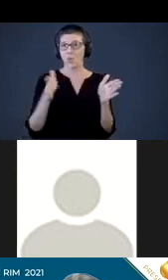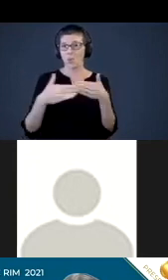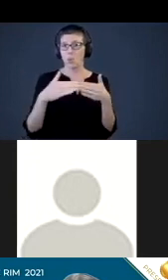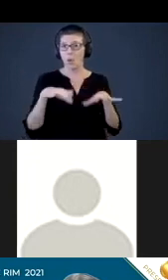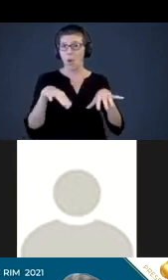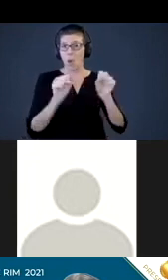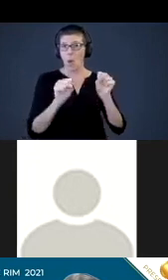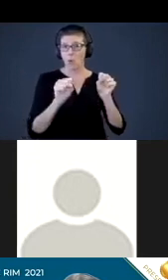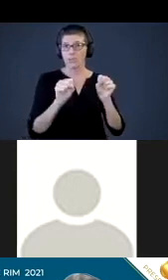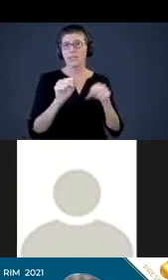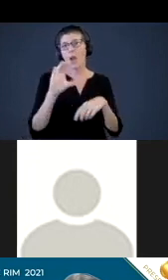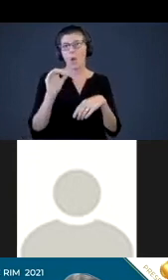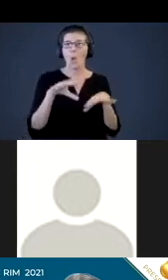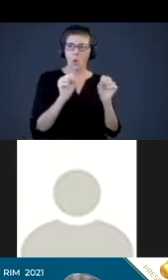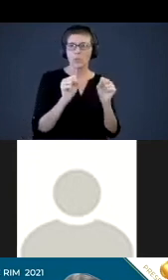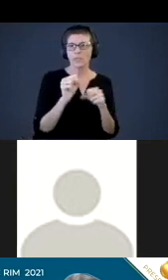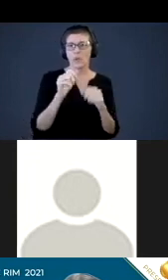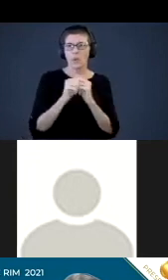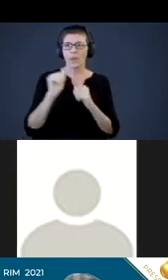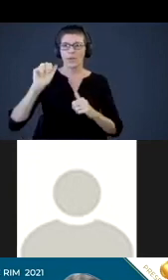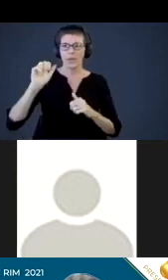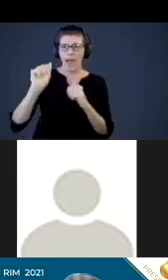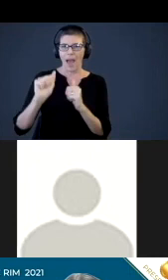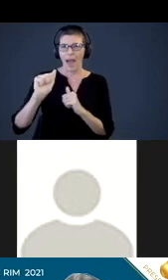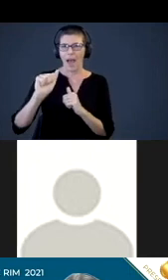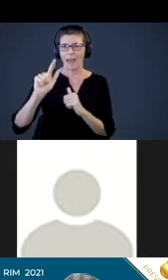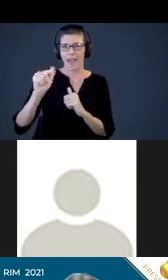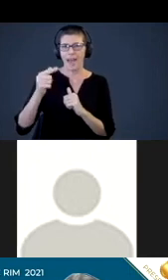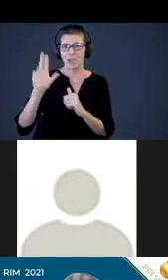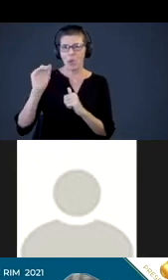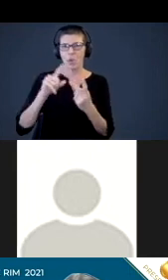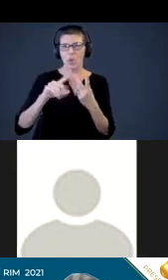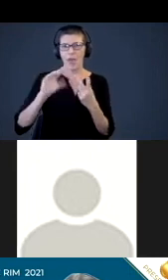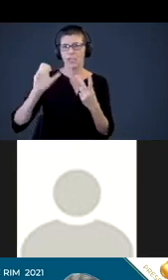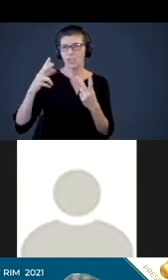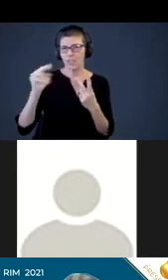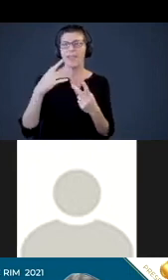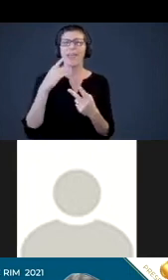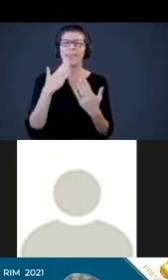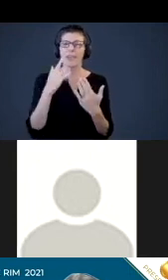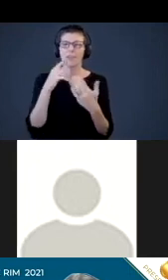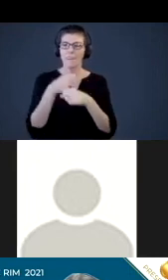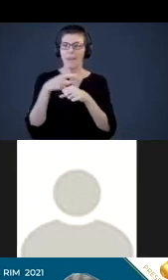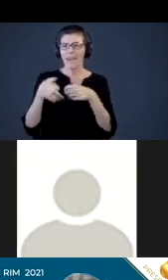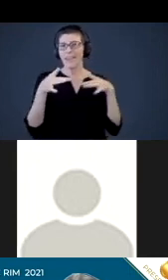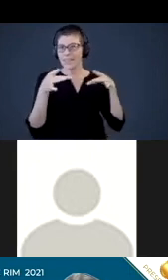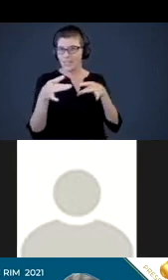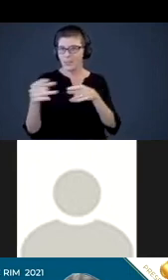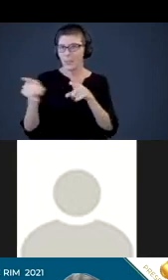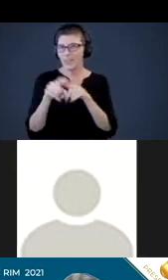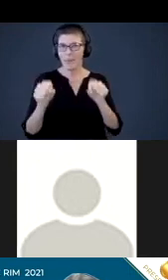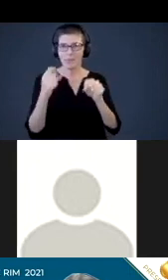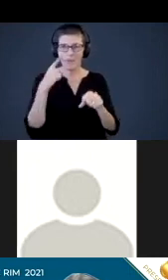co-host with Alejandro and Chin. Thank you for making this as smooth as possible for us all.